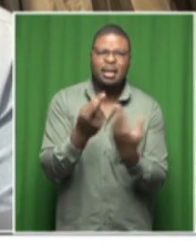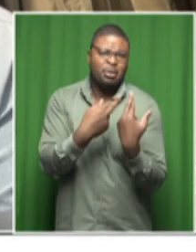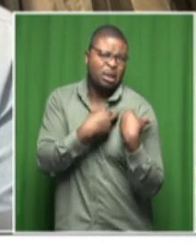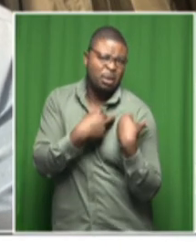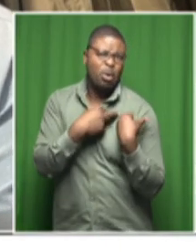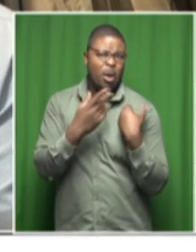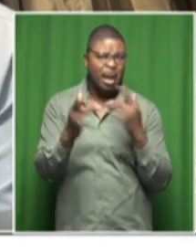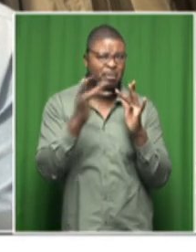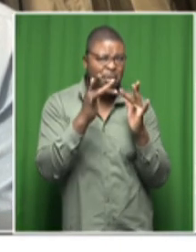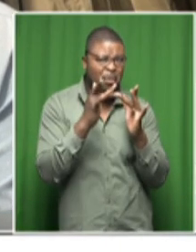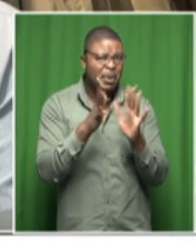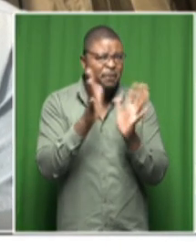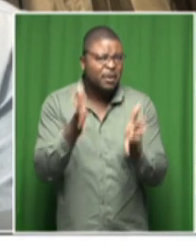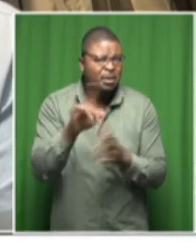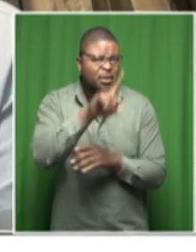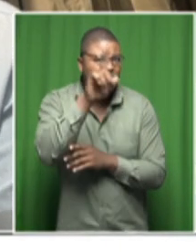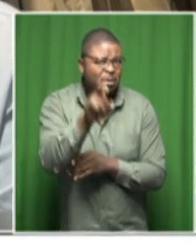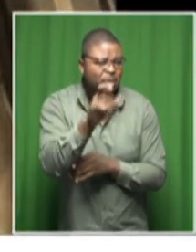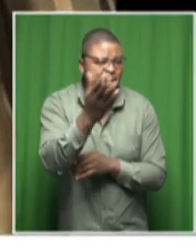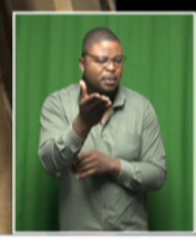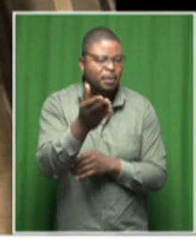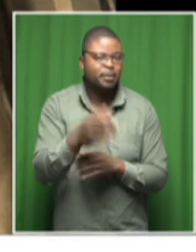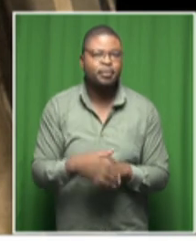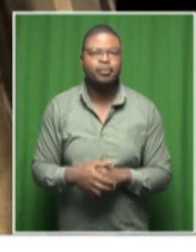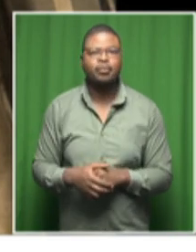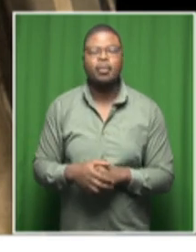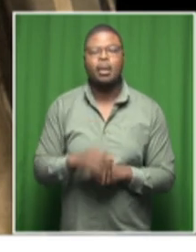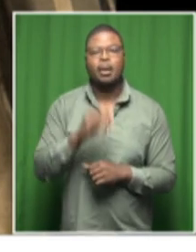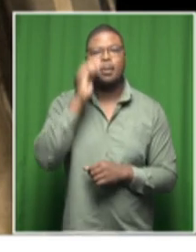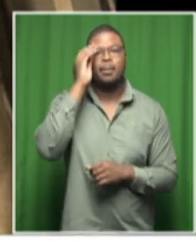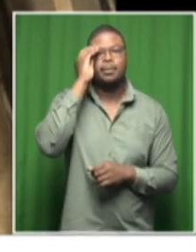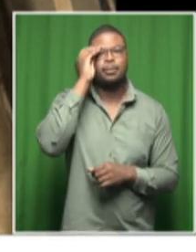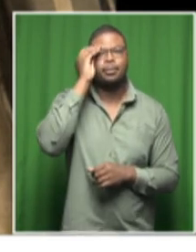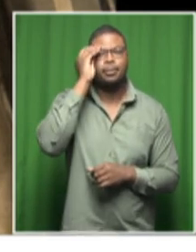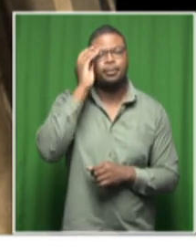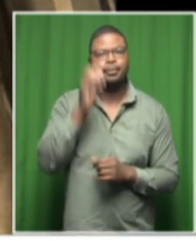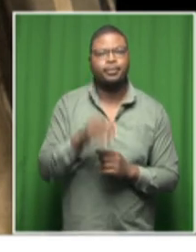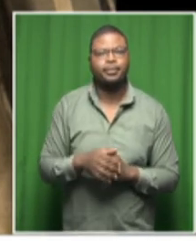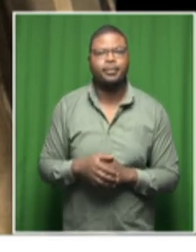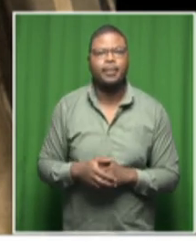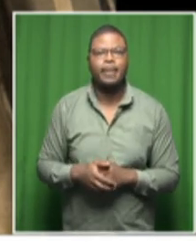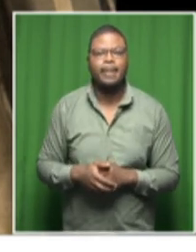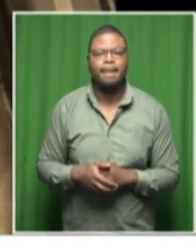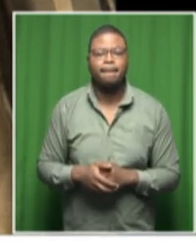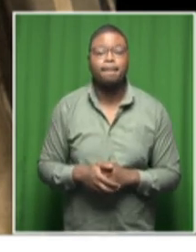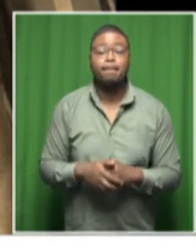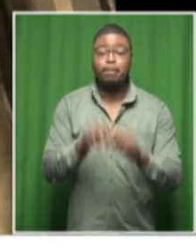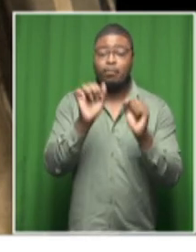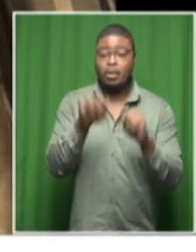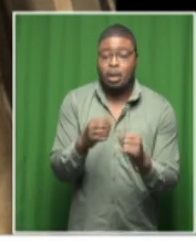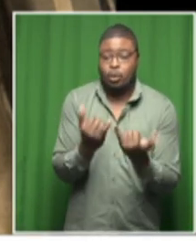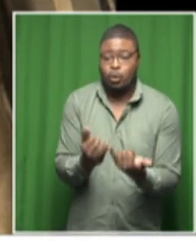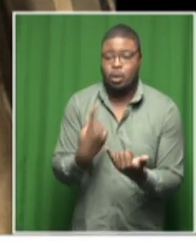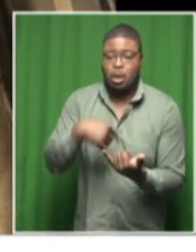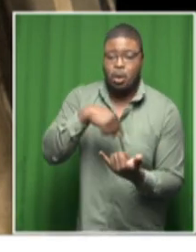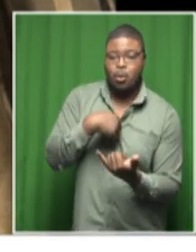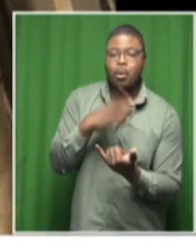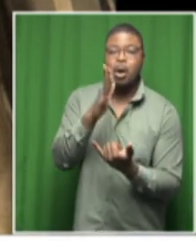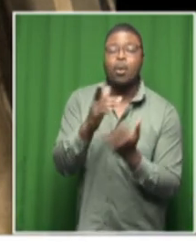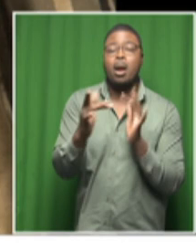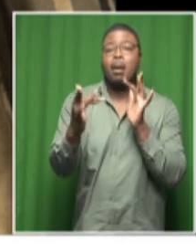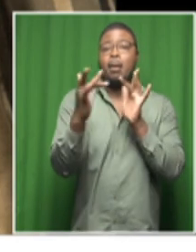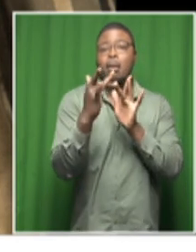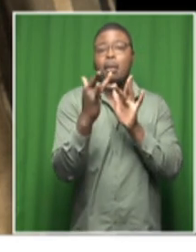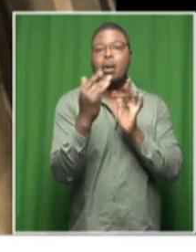with them as yet we're going to be to to to to be in touch with them today all the only